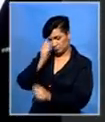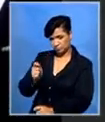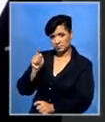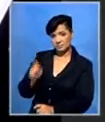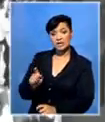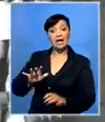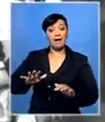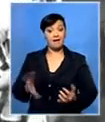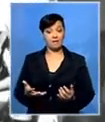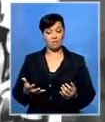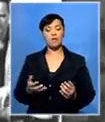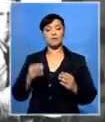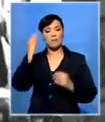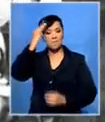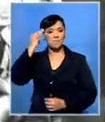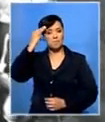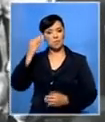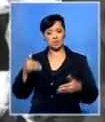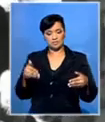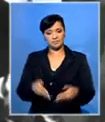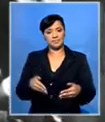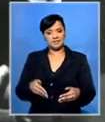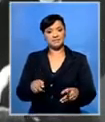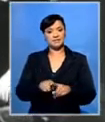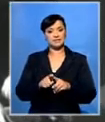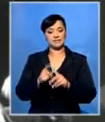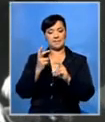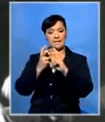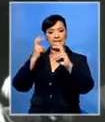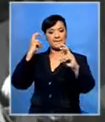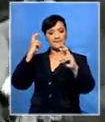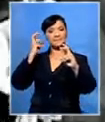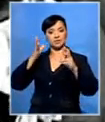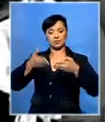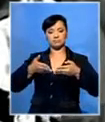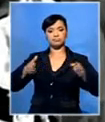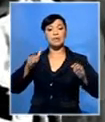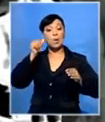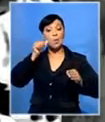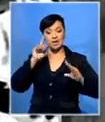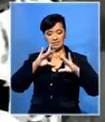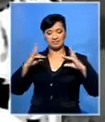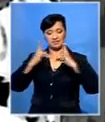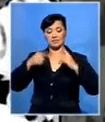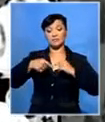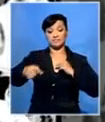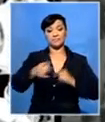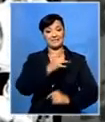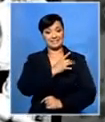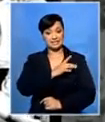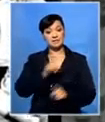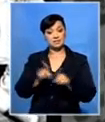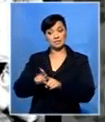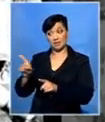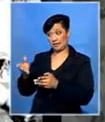These include a memorial service and a bus to be unveiled at the F&B stadium, but also to bring back